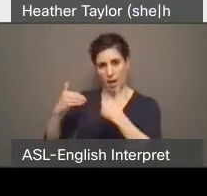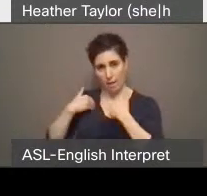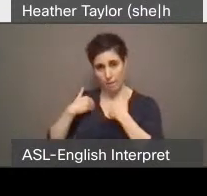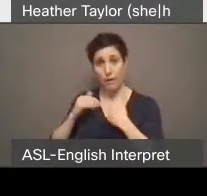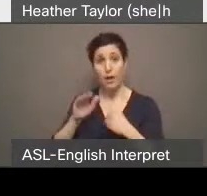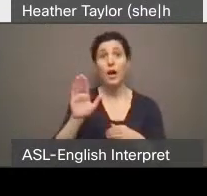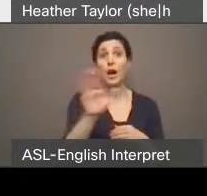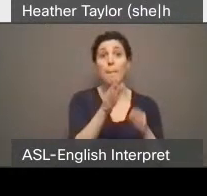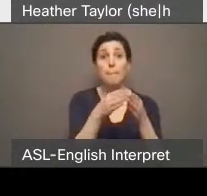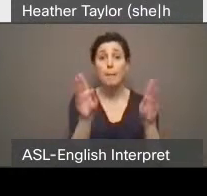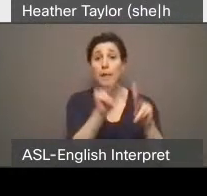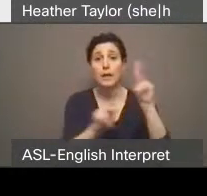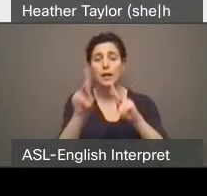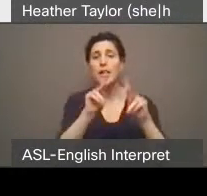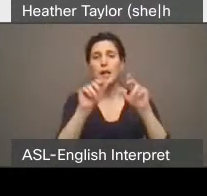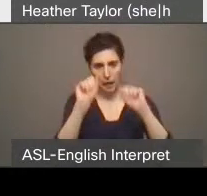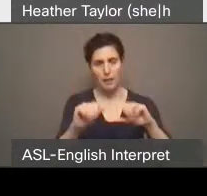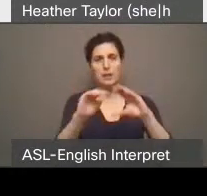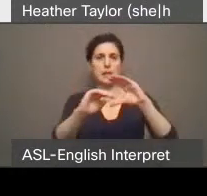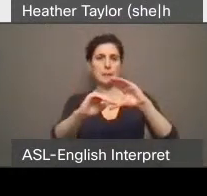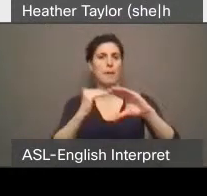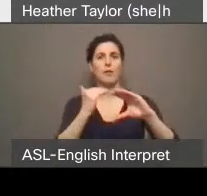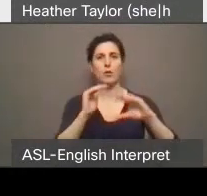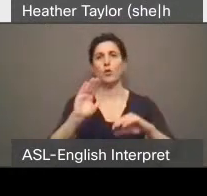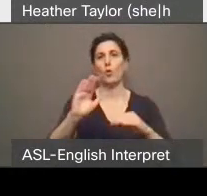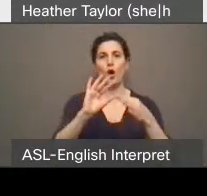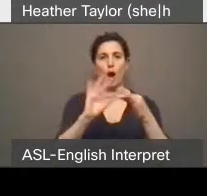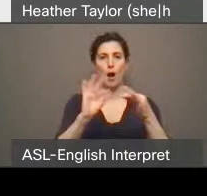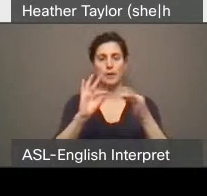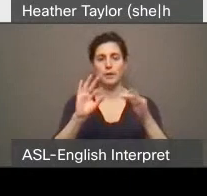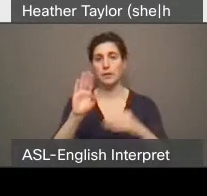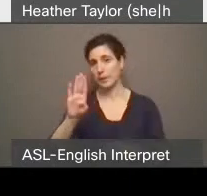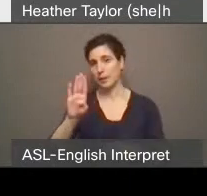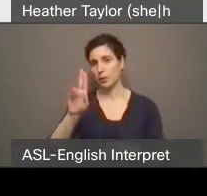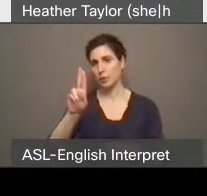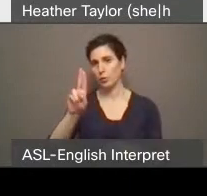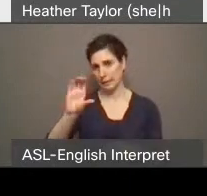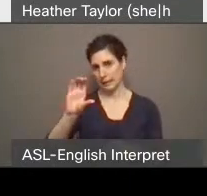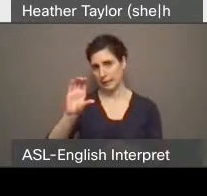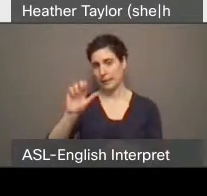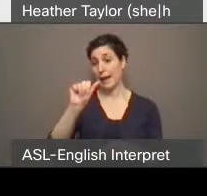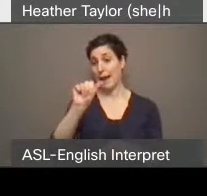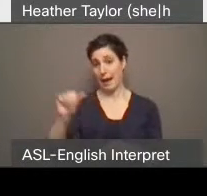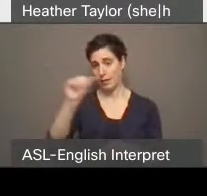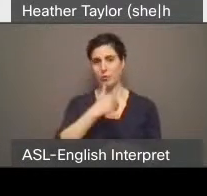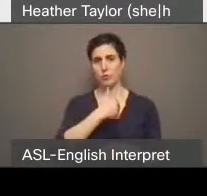throughout the budget process by emailing buc at Toronto.ca.